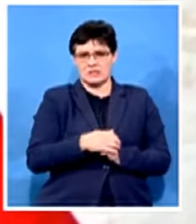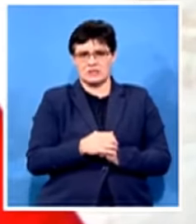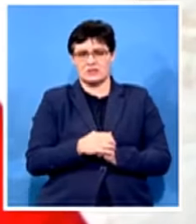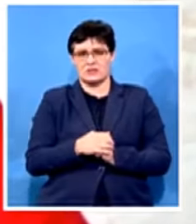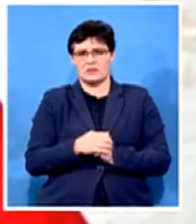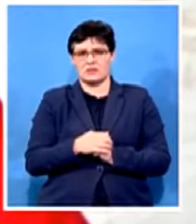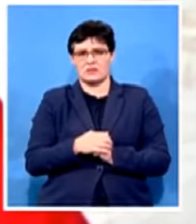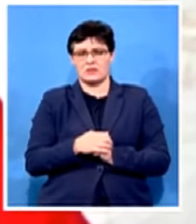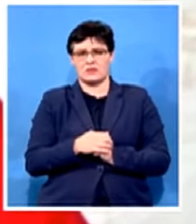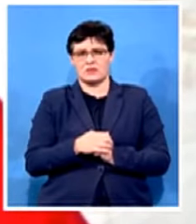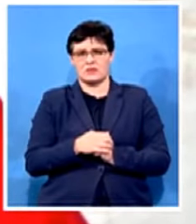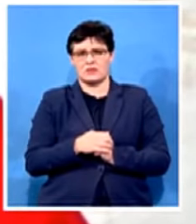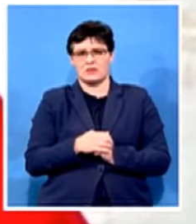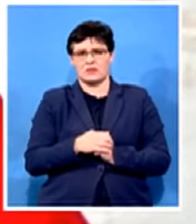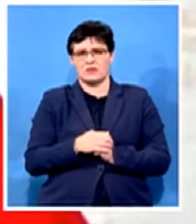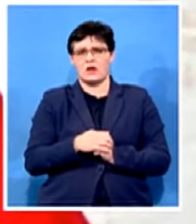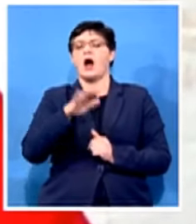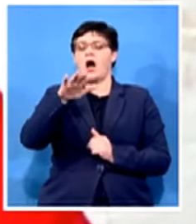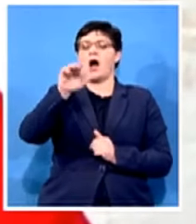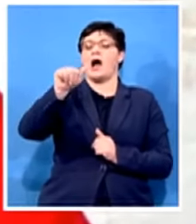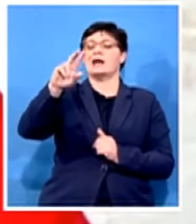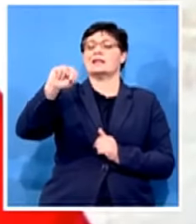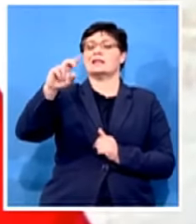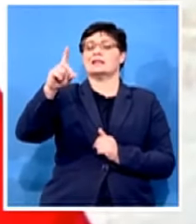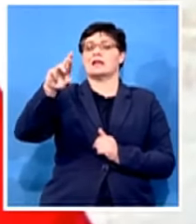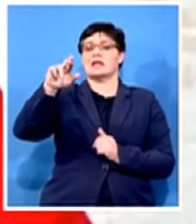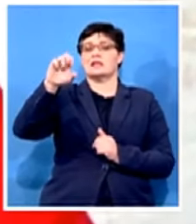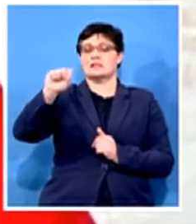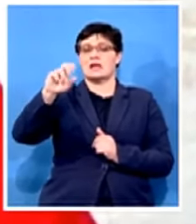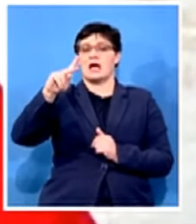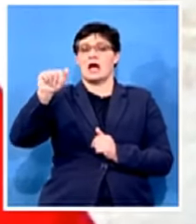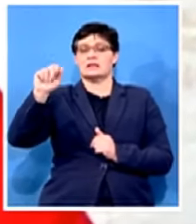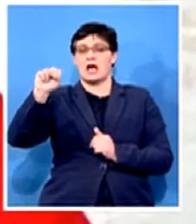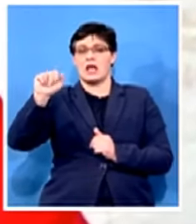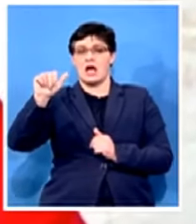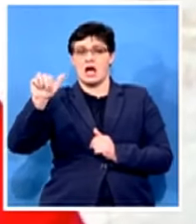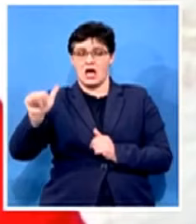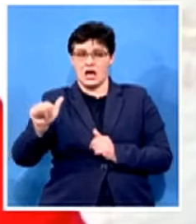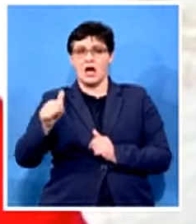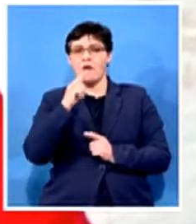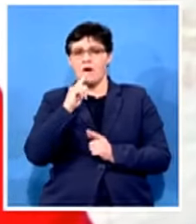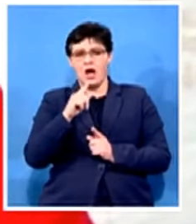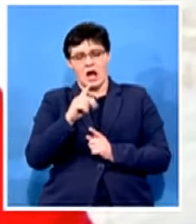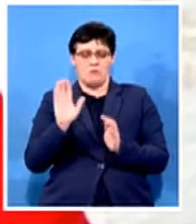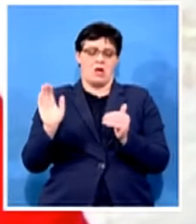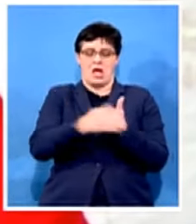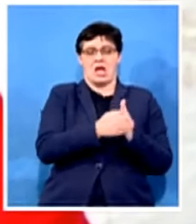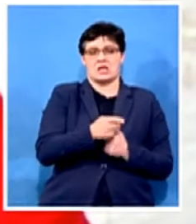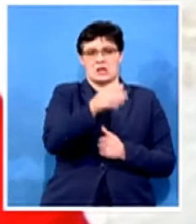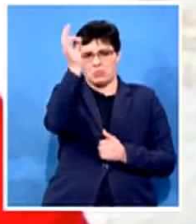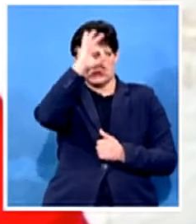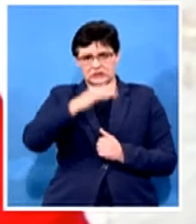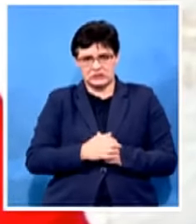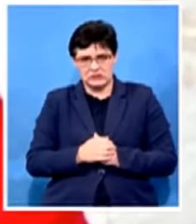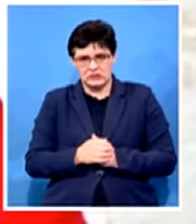restarted yes but the police decide to to to hide away when the the the white uh farmers are